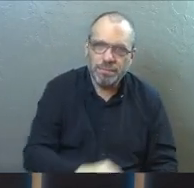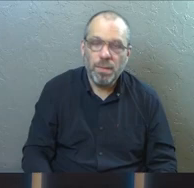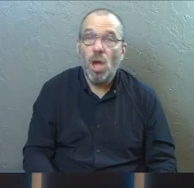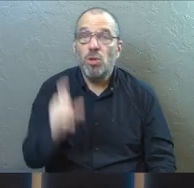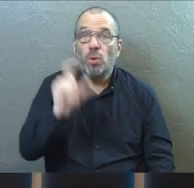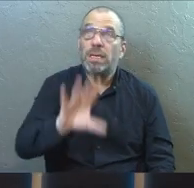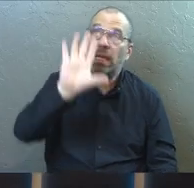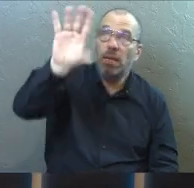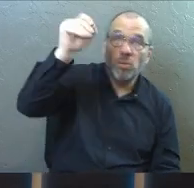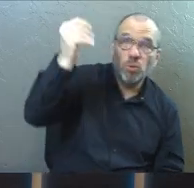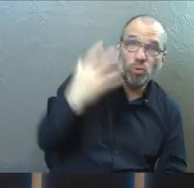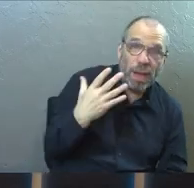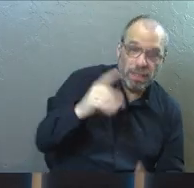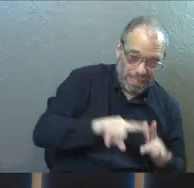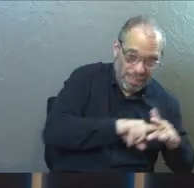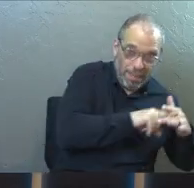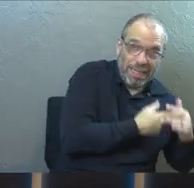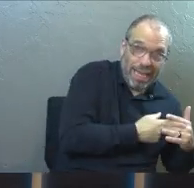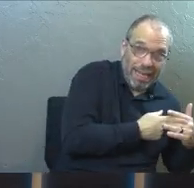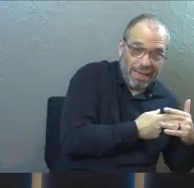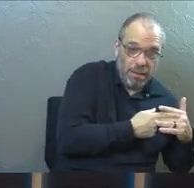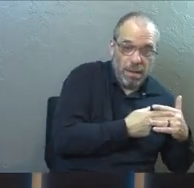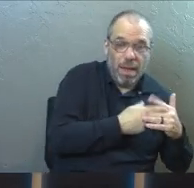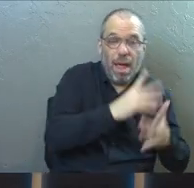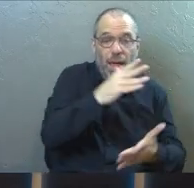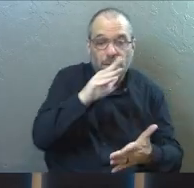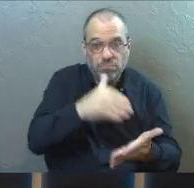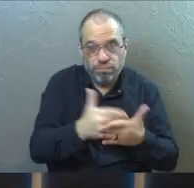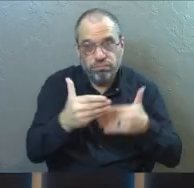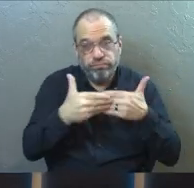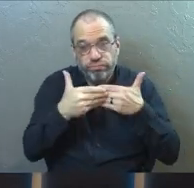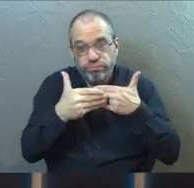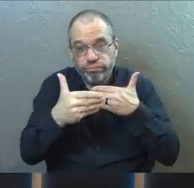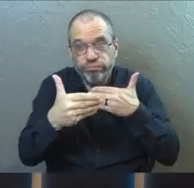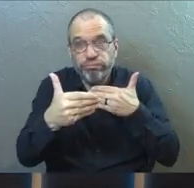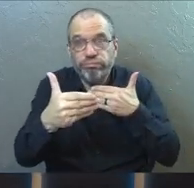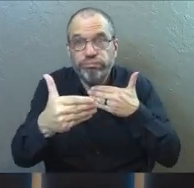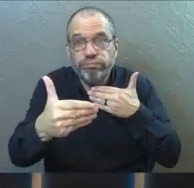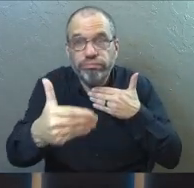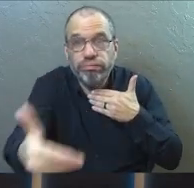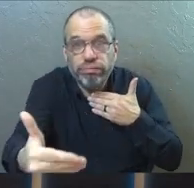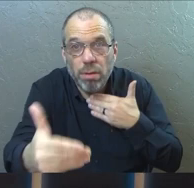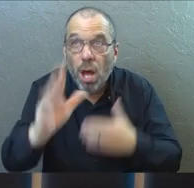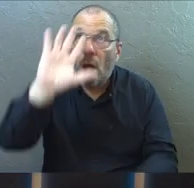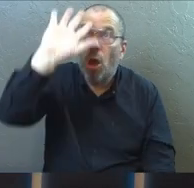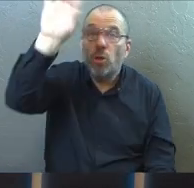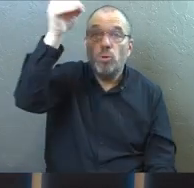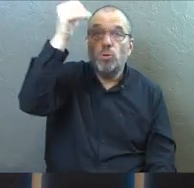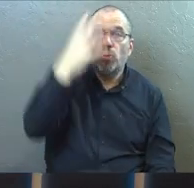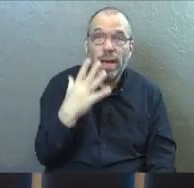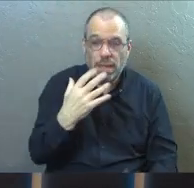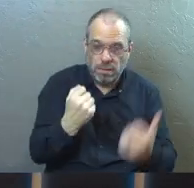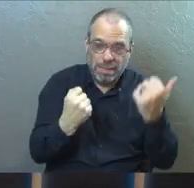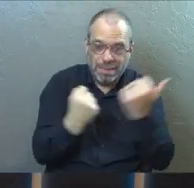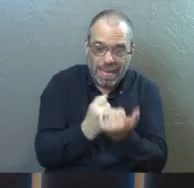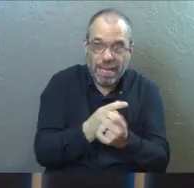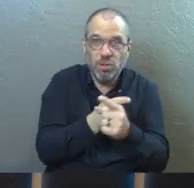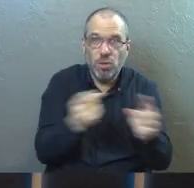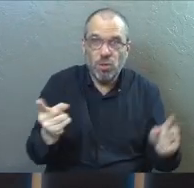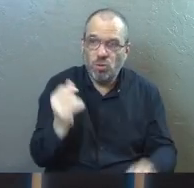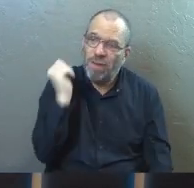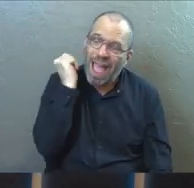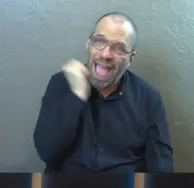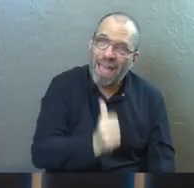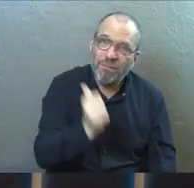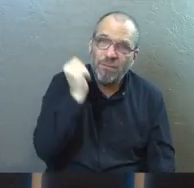You need the grace of God in the beginning and the middle and all the way to the end. The grace of God is what sustains you every